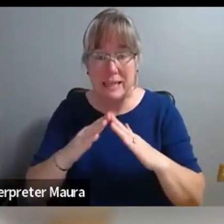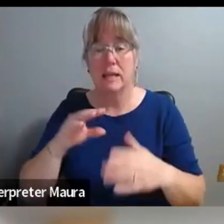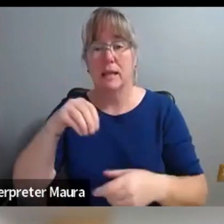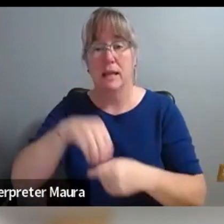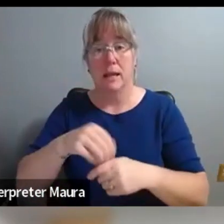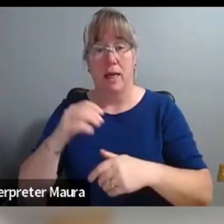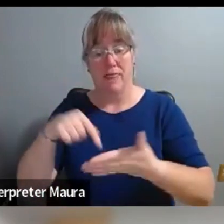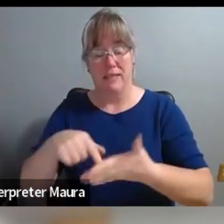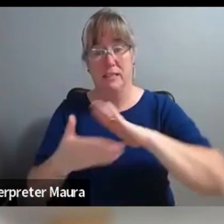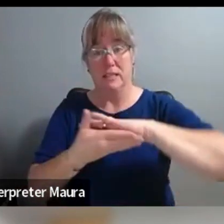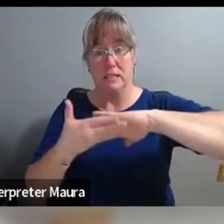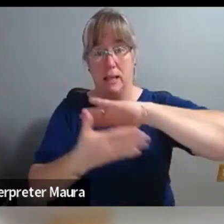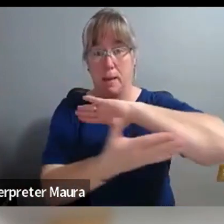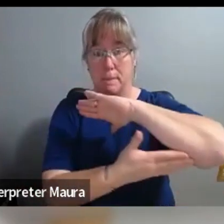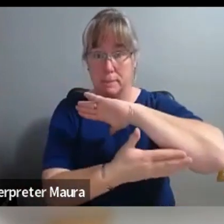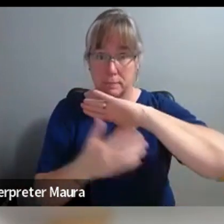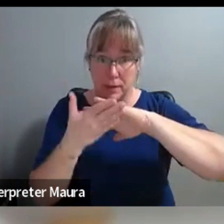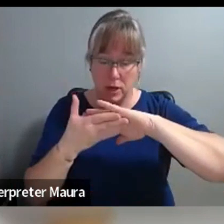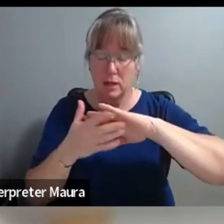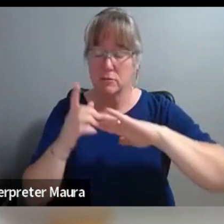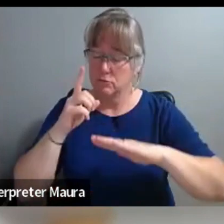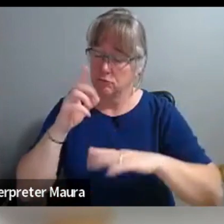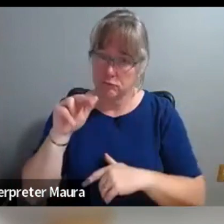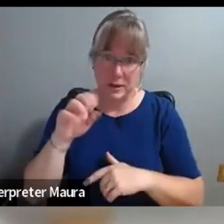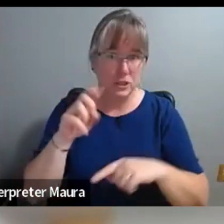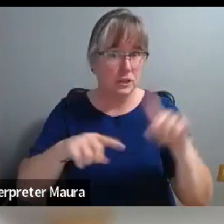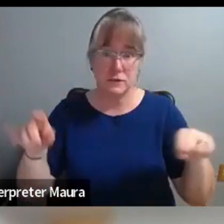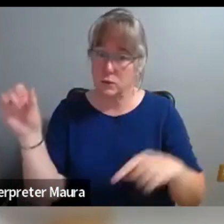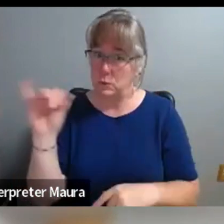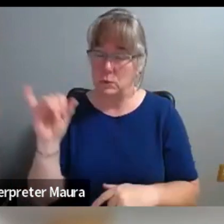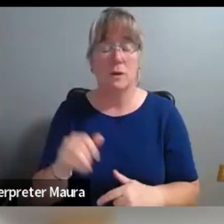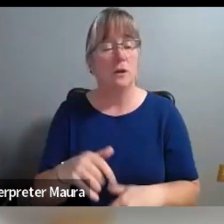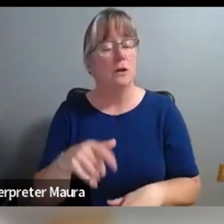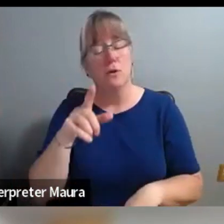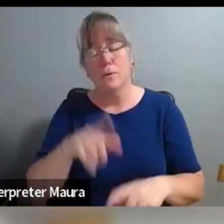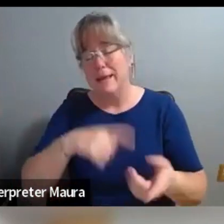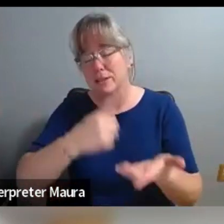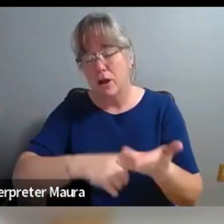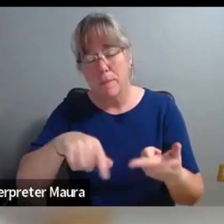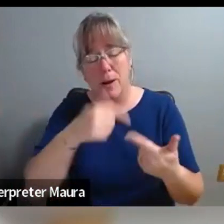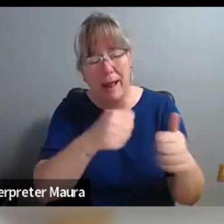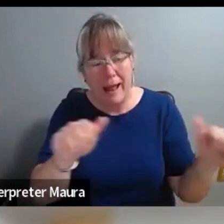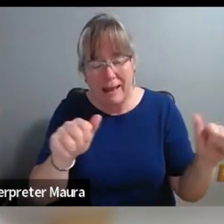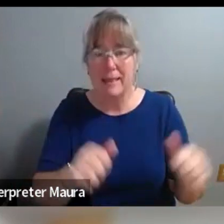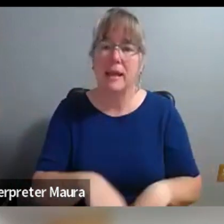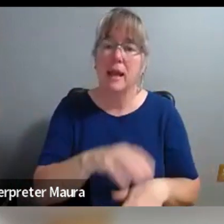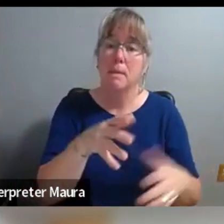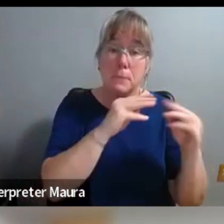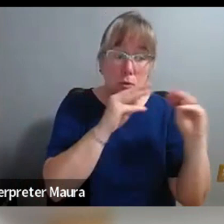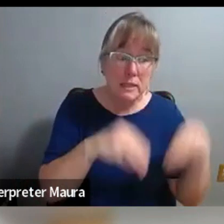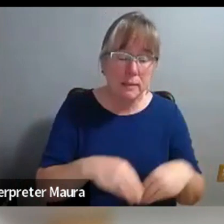The way I see it, you can't talk about anything in our country, museums, barbecue, football, whatever,